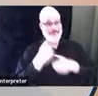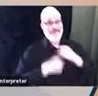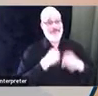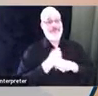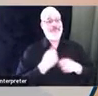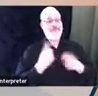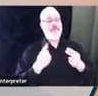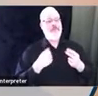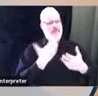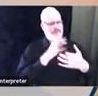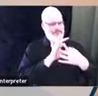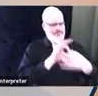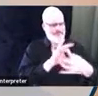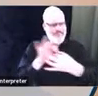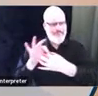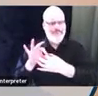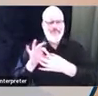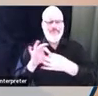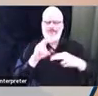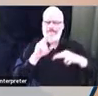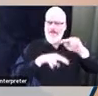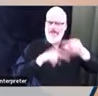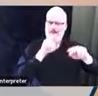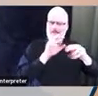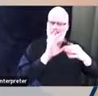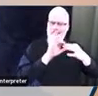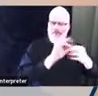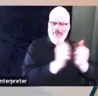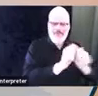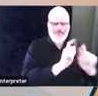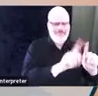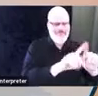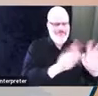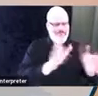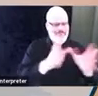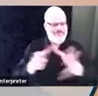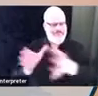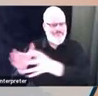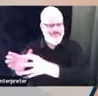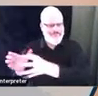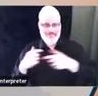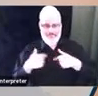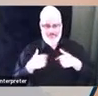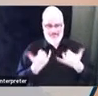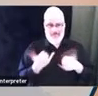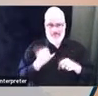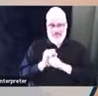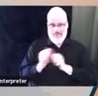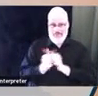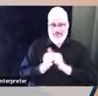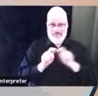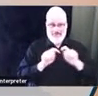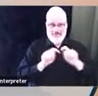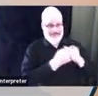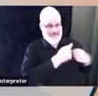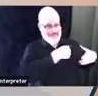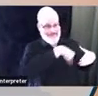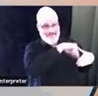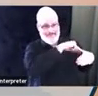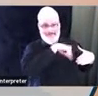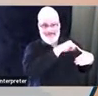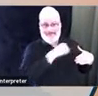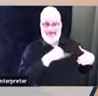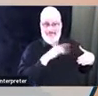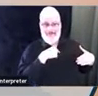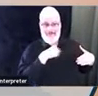current leadership team. And, but if I were selected to be the next fire chief, obviously I would be engaging them in a different